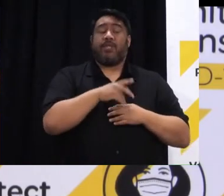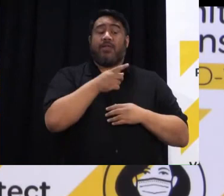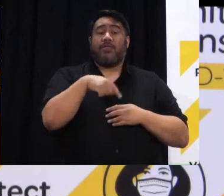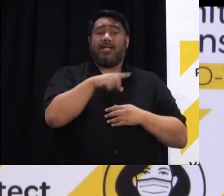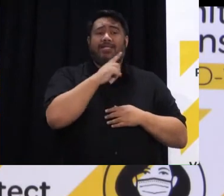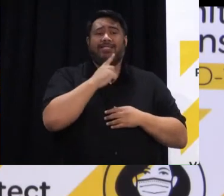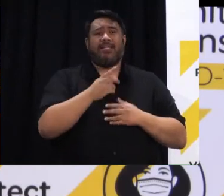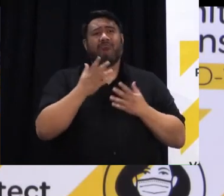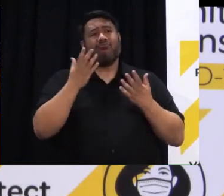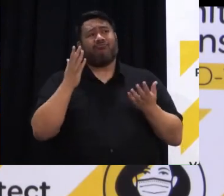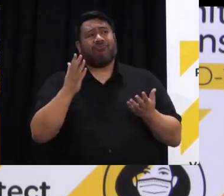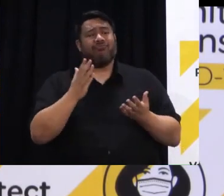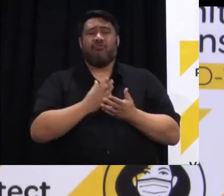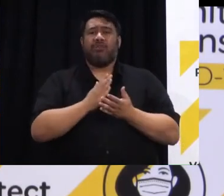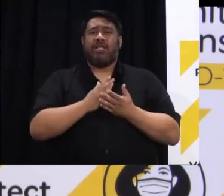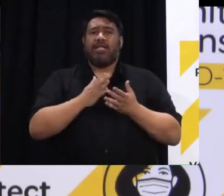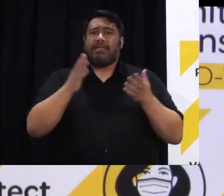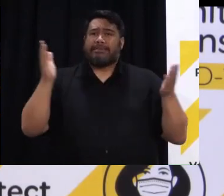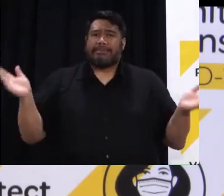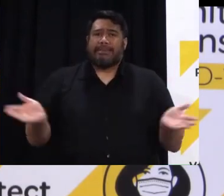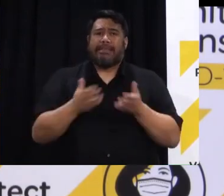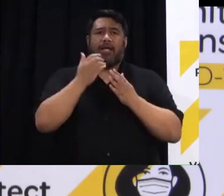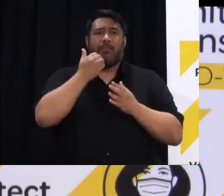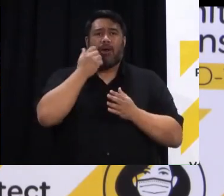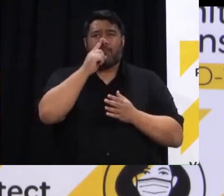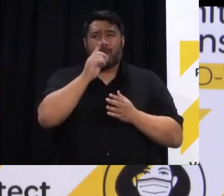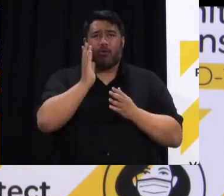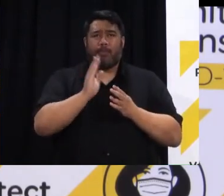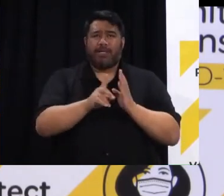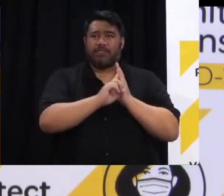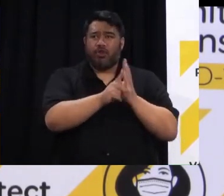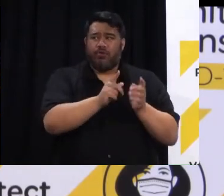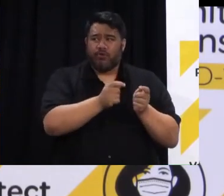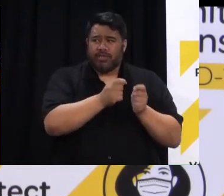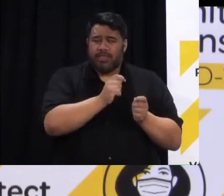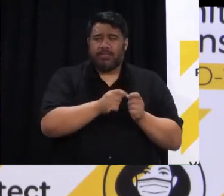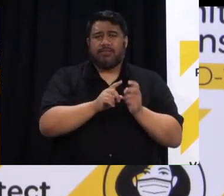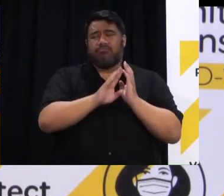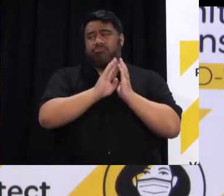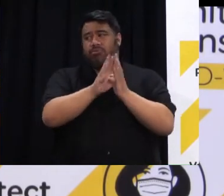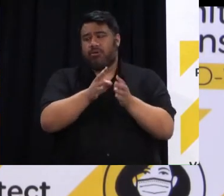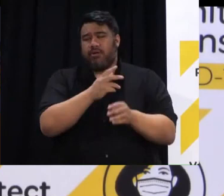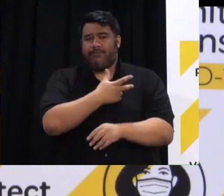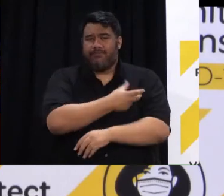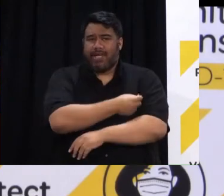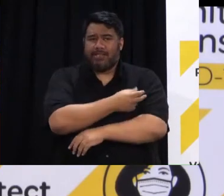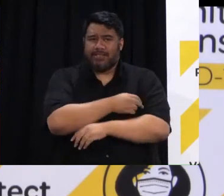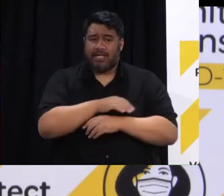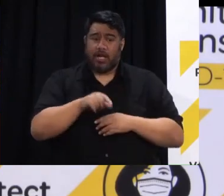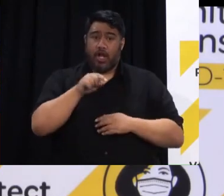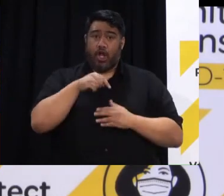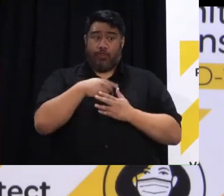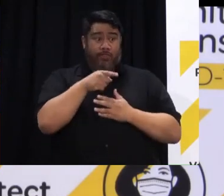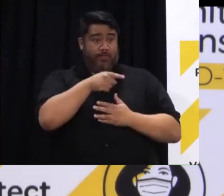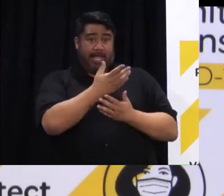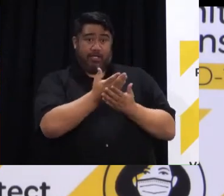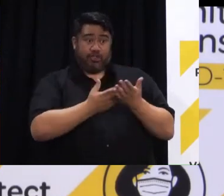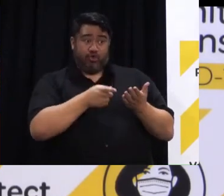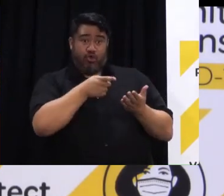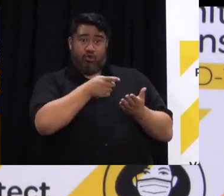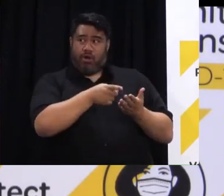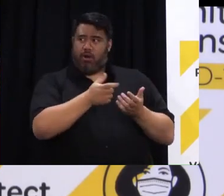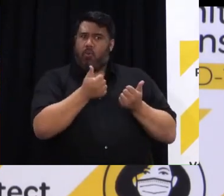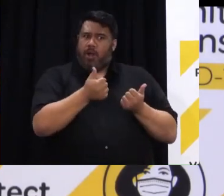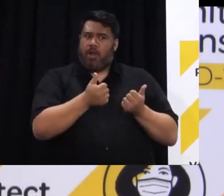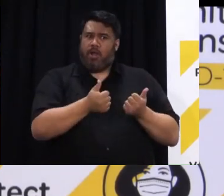vaccinated urging Māori to get tested how important do you think telling those types of stories is going to be to lift the